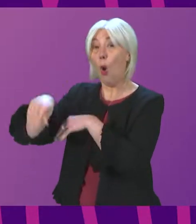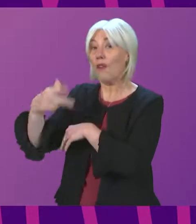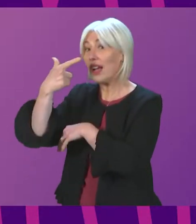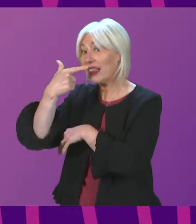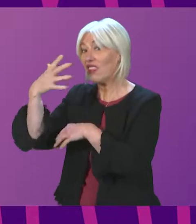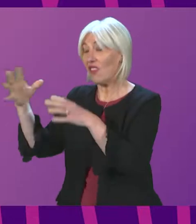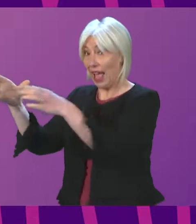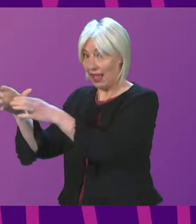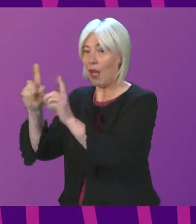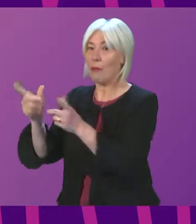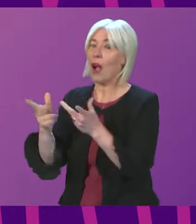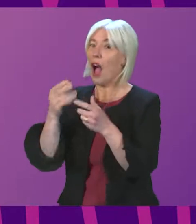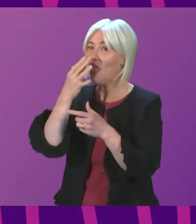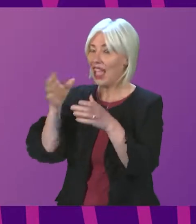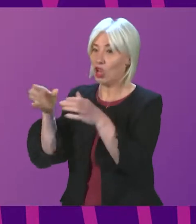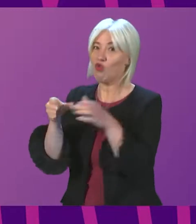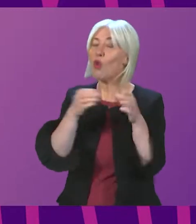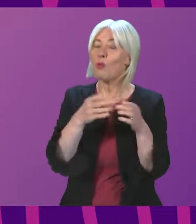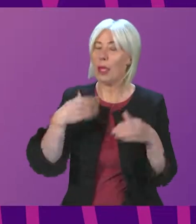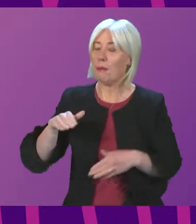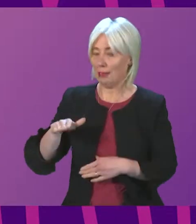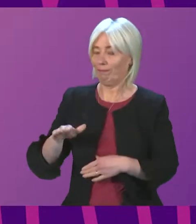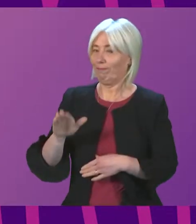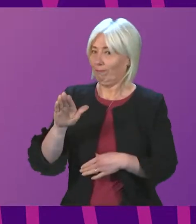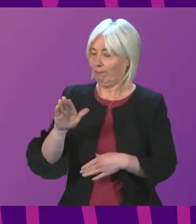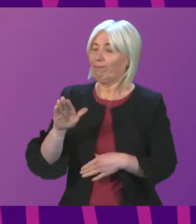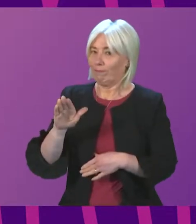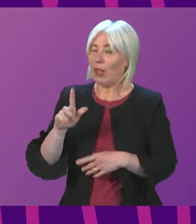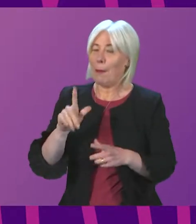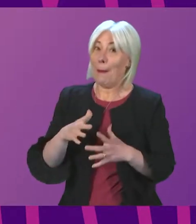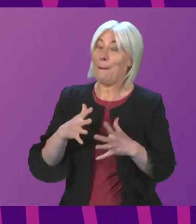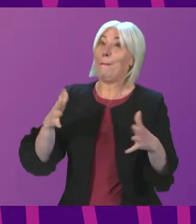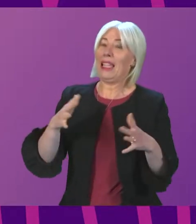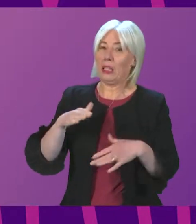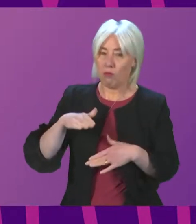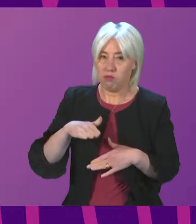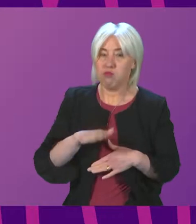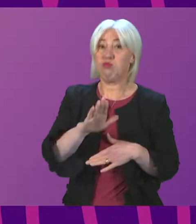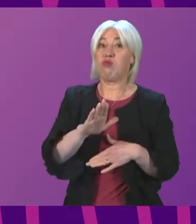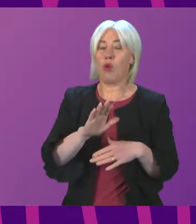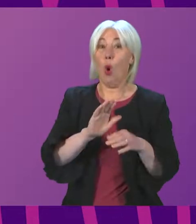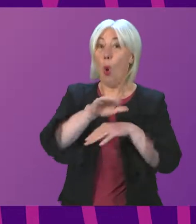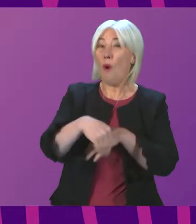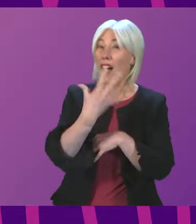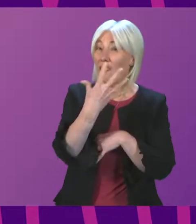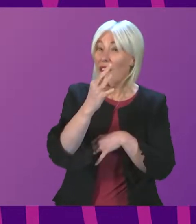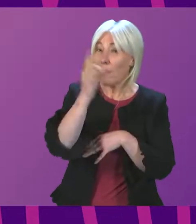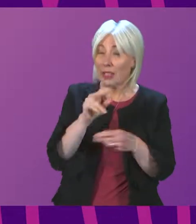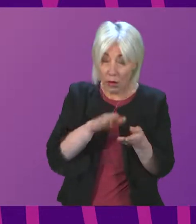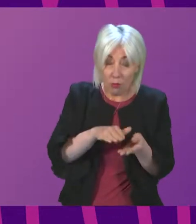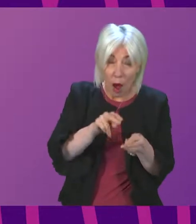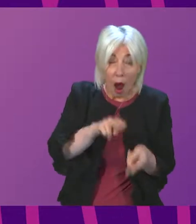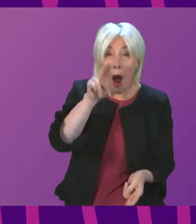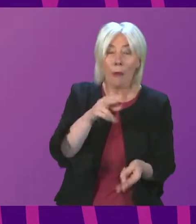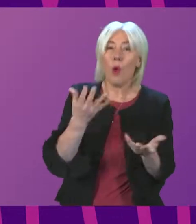age groups, recorded cases have increased over the past week. And the biggest increase of more than 50 per cent was seen in the